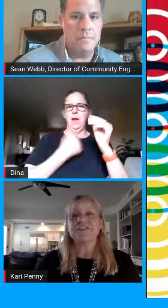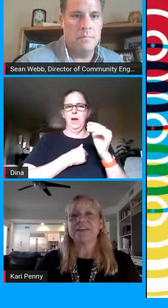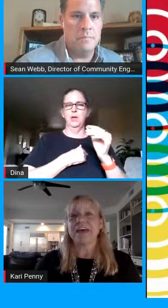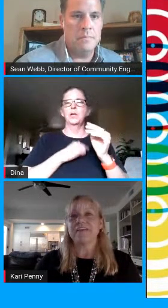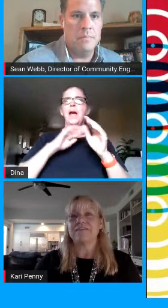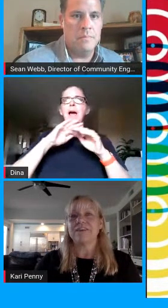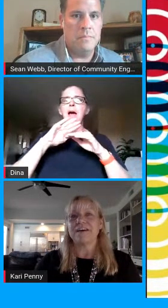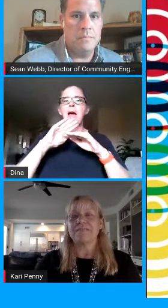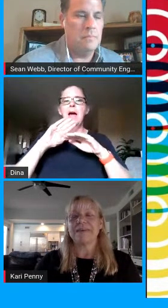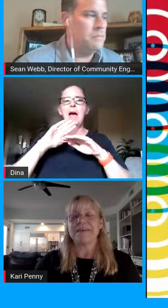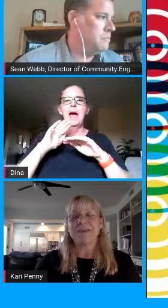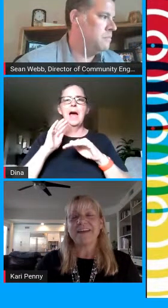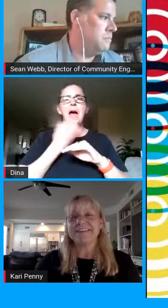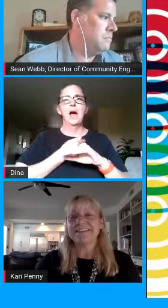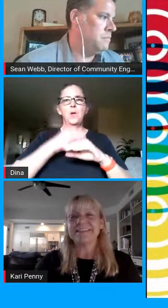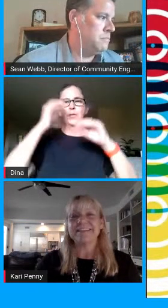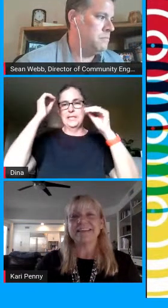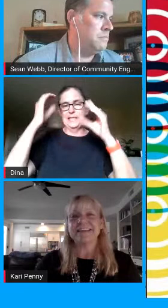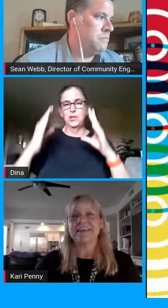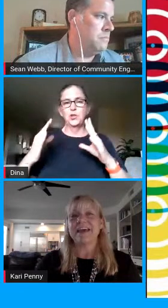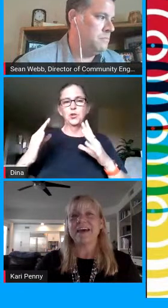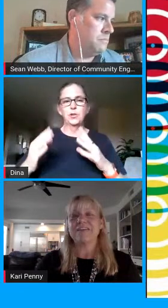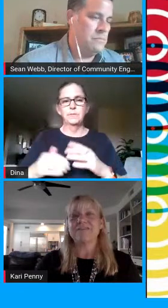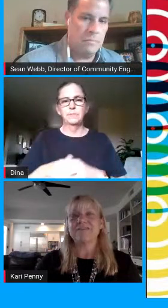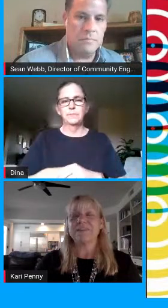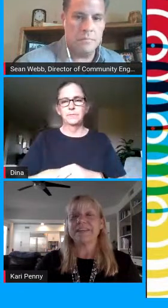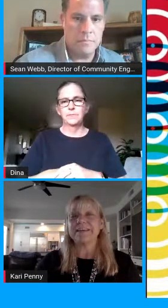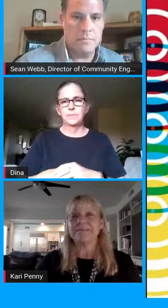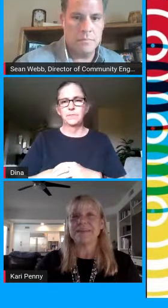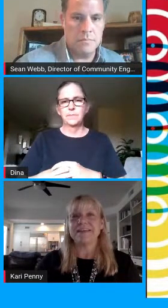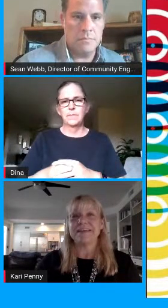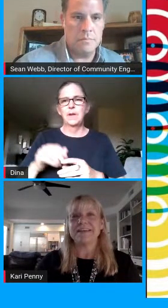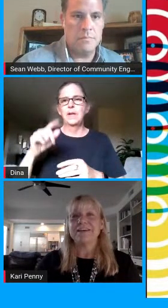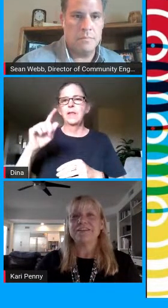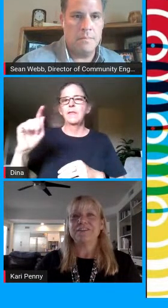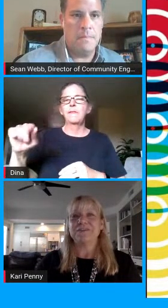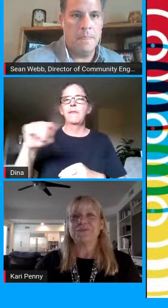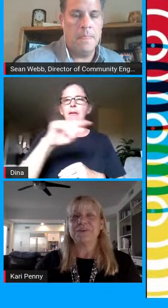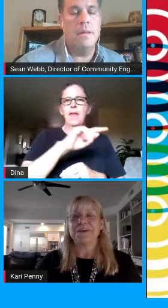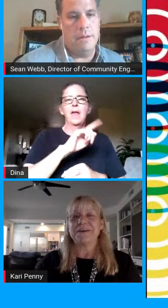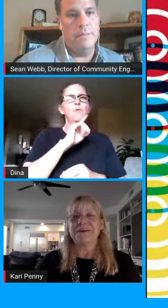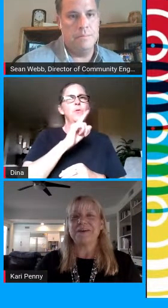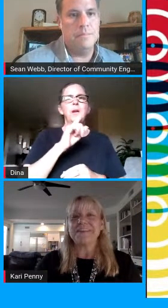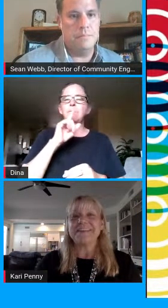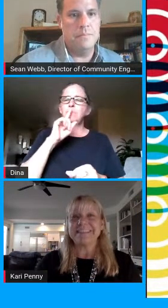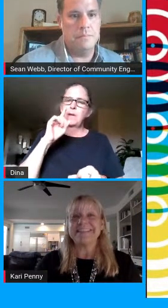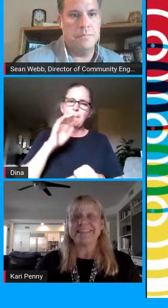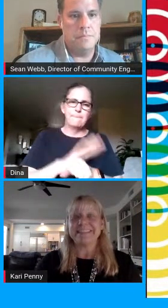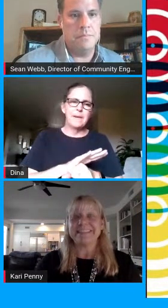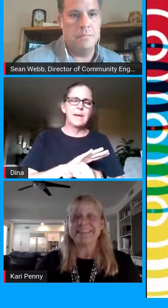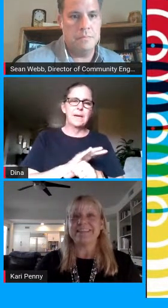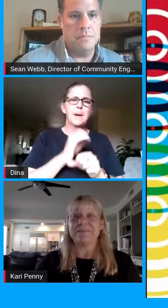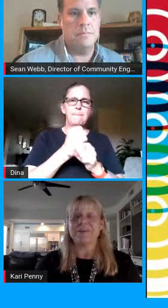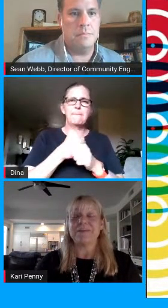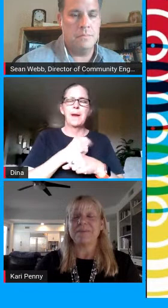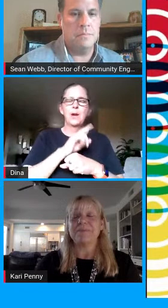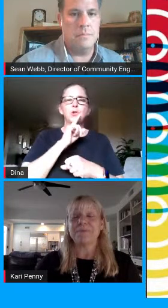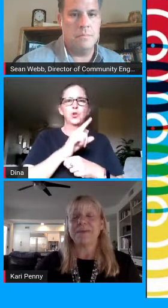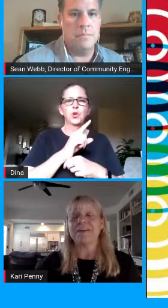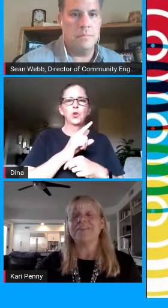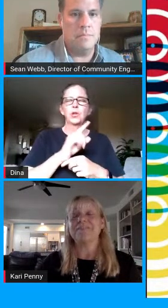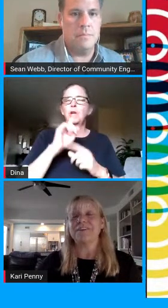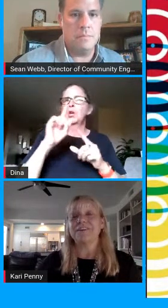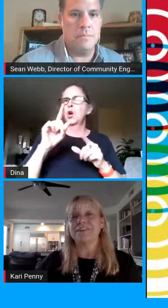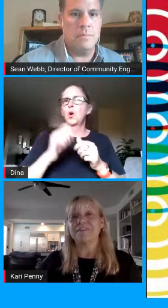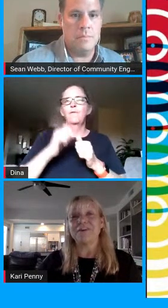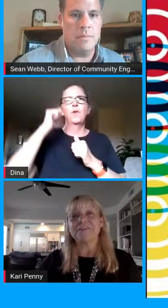our teachers have uh best practices and they have really committed to um going the distance this summer